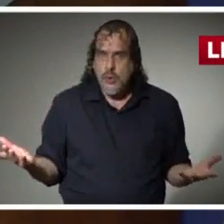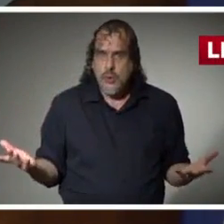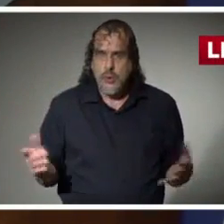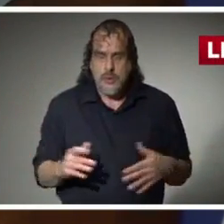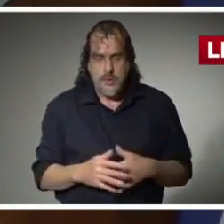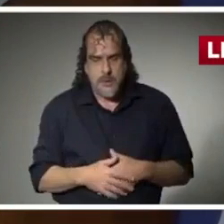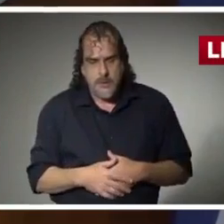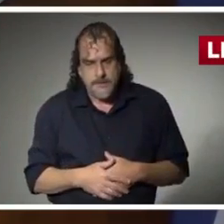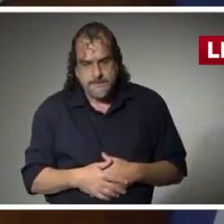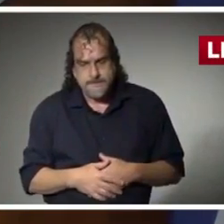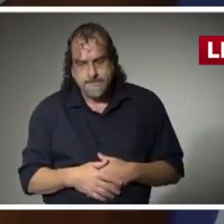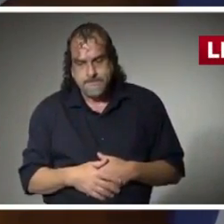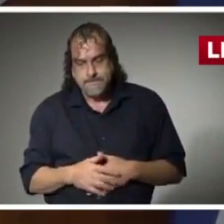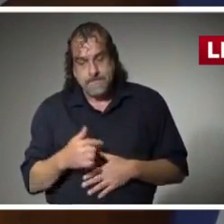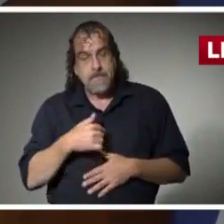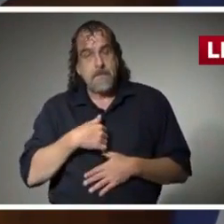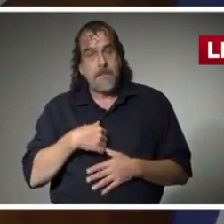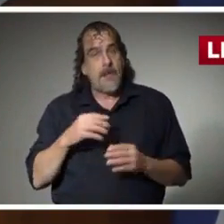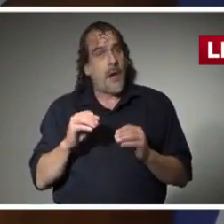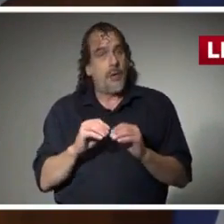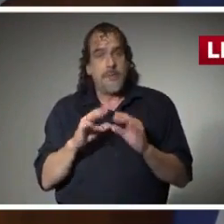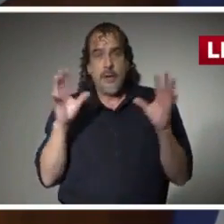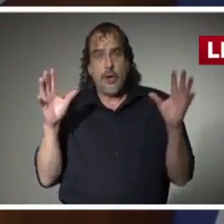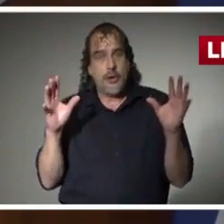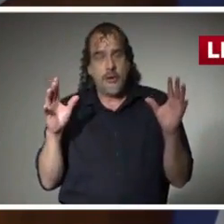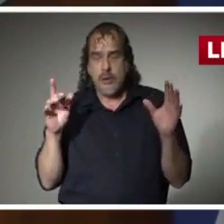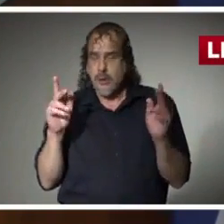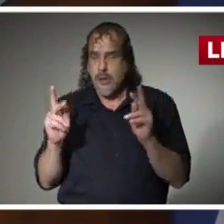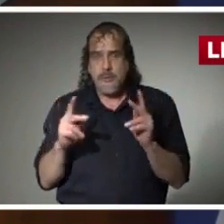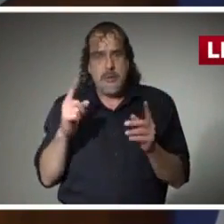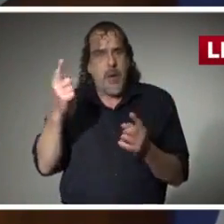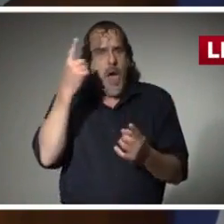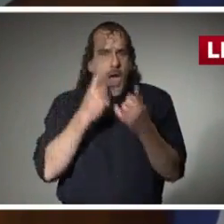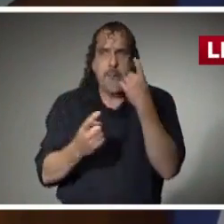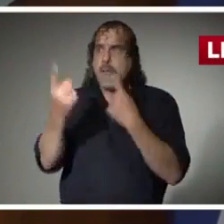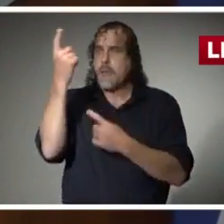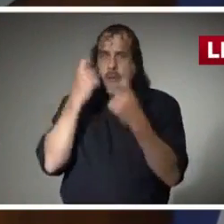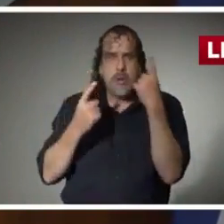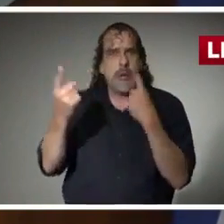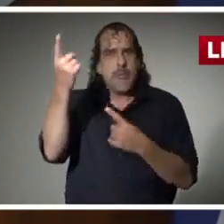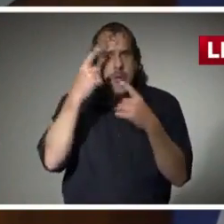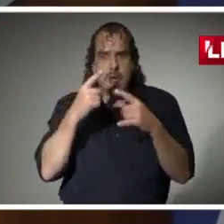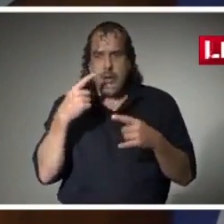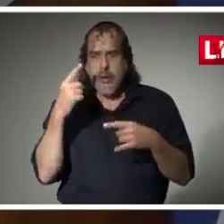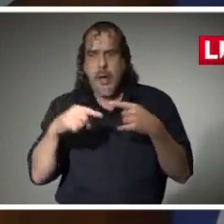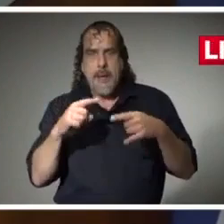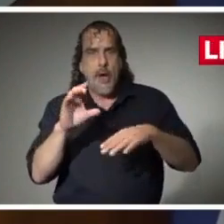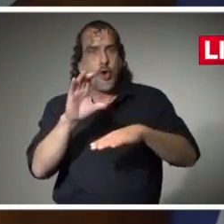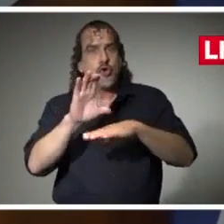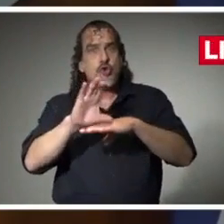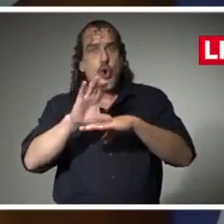I want to be clear. I have been receiving a ton of questions about churches.